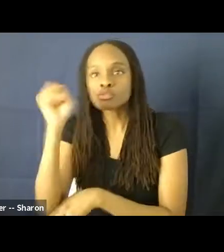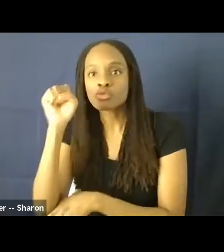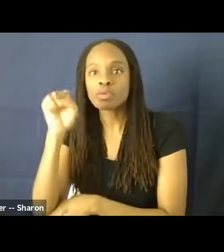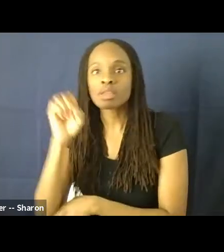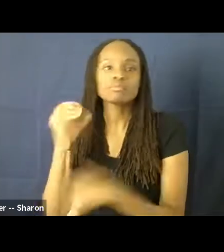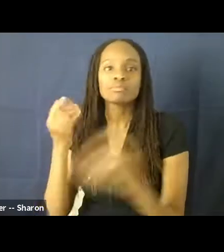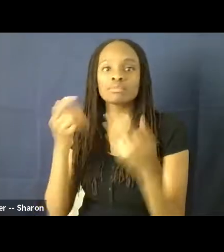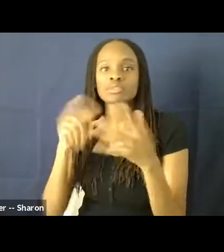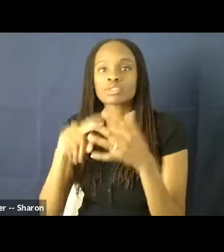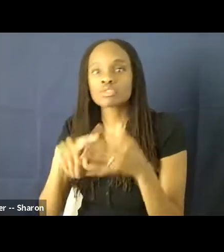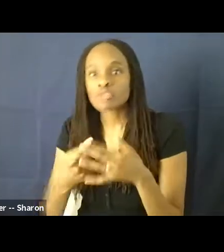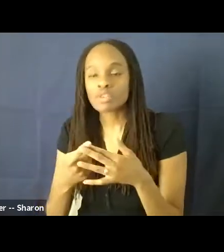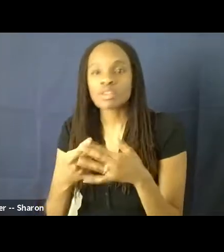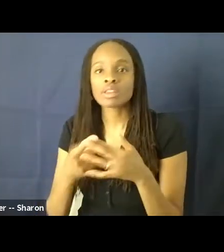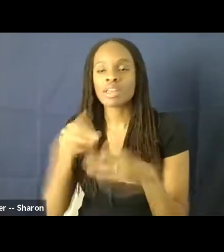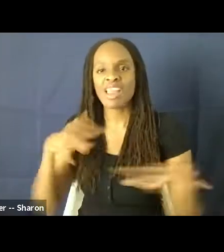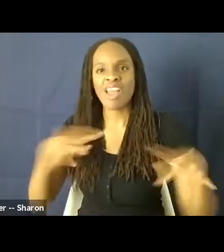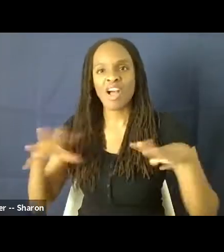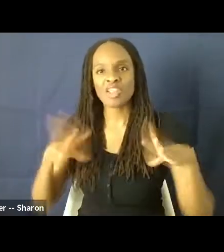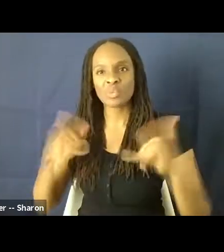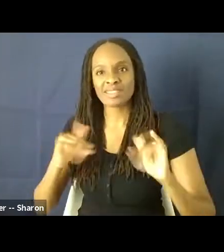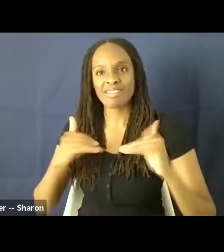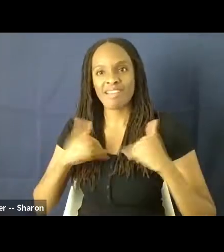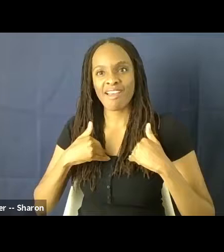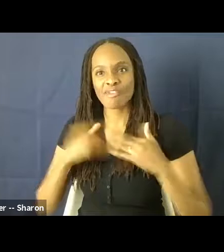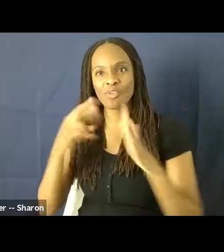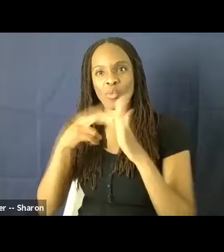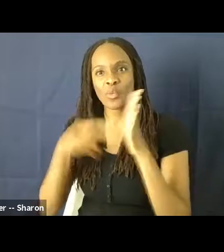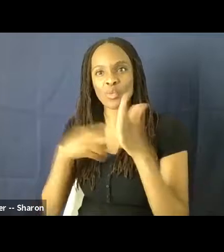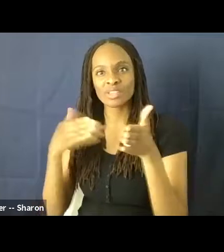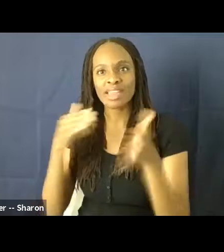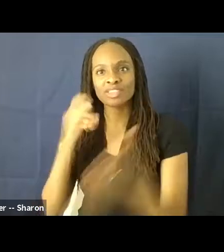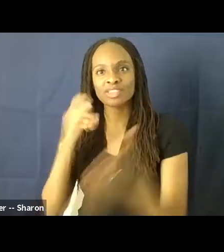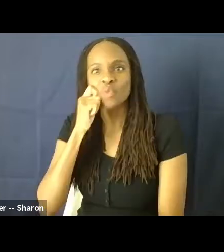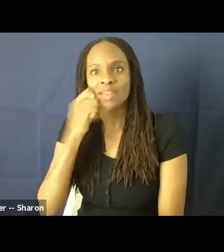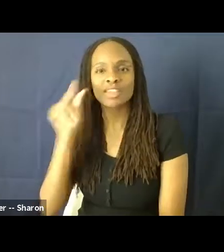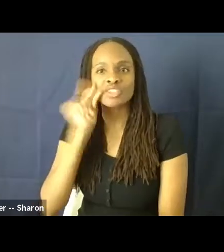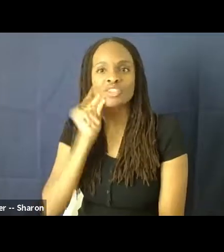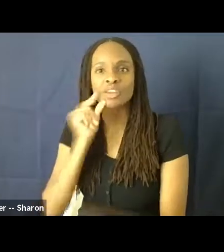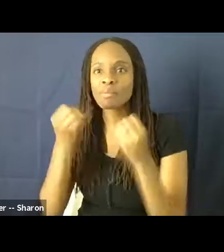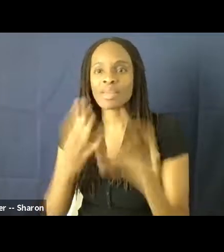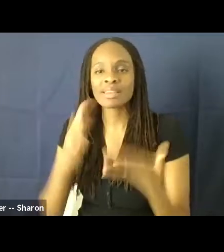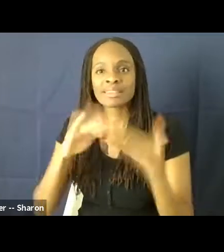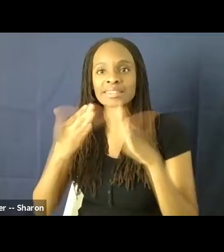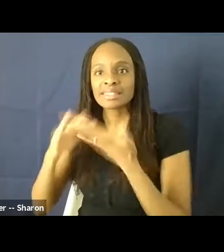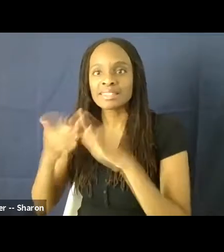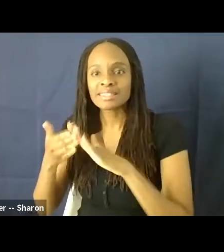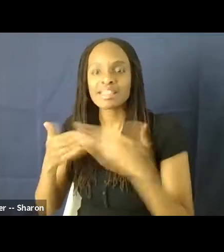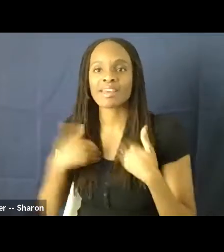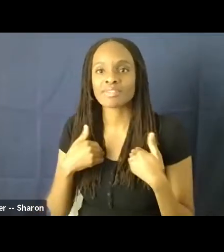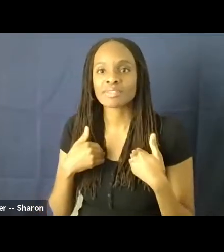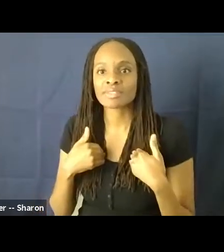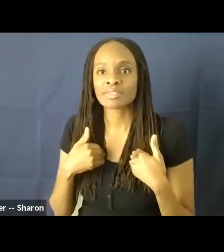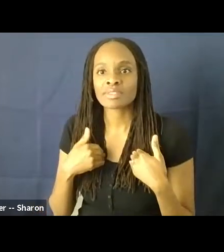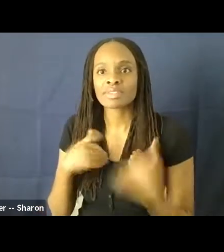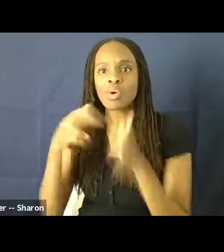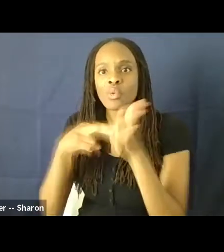and Hollywood still has these rules against race and gender. And a lot of cities have these rules